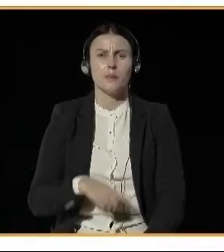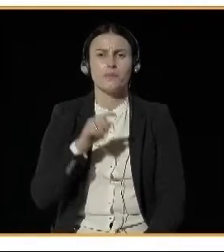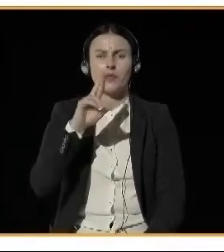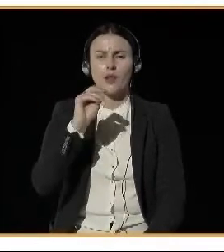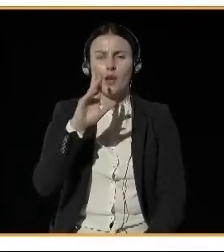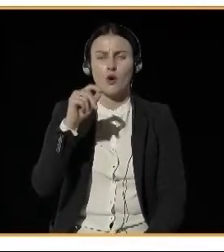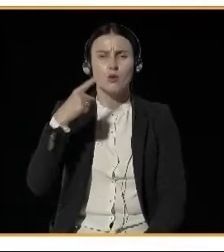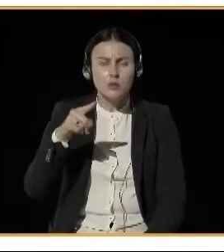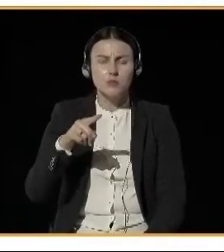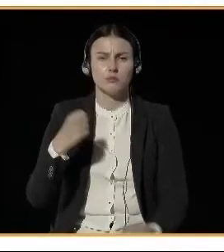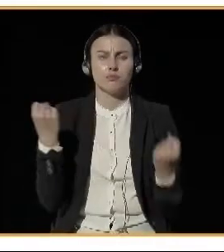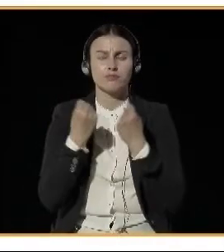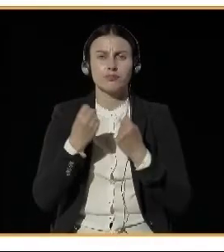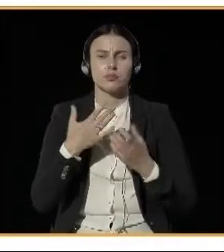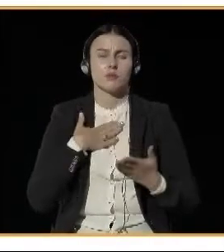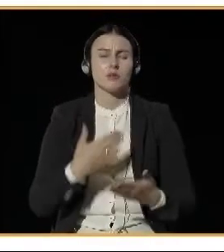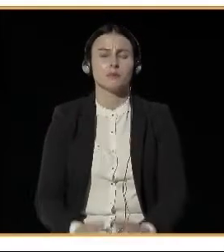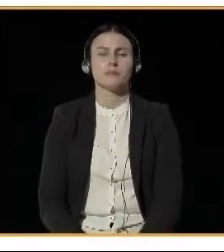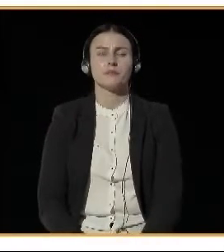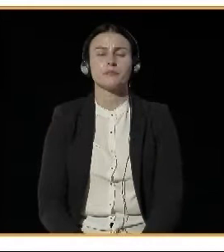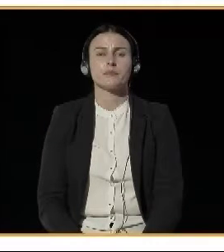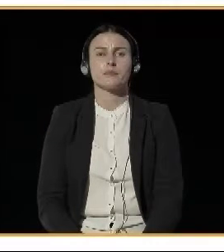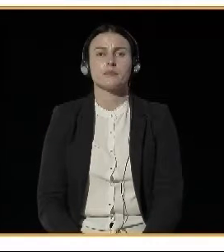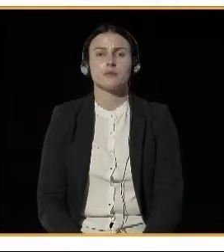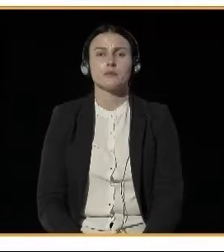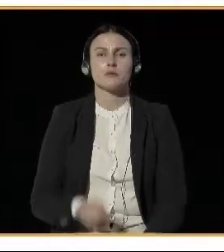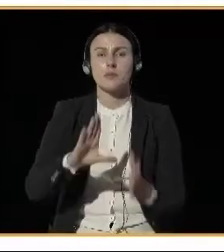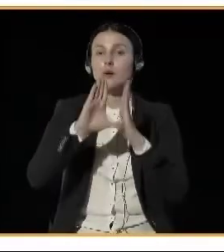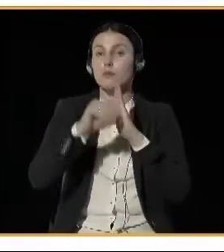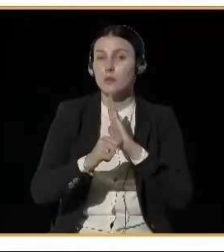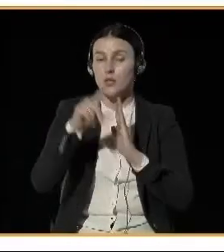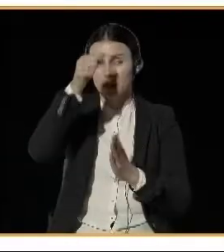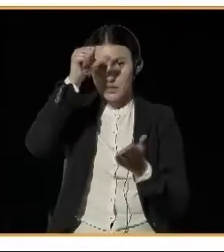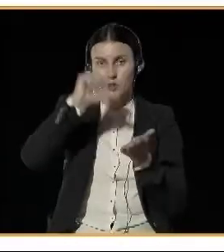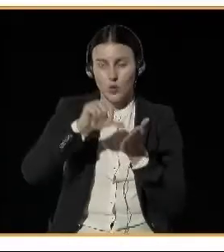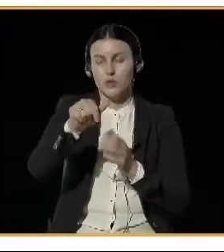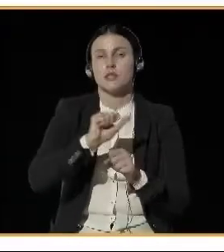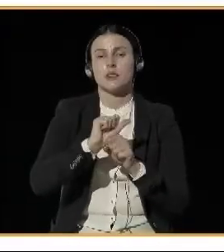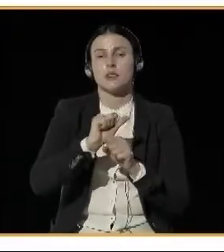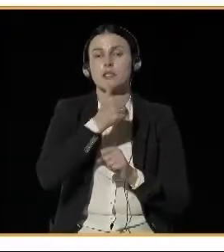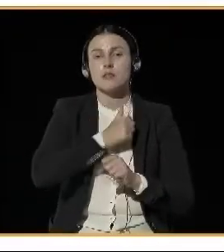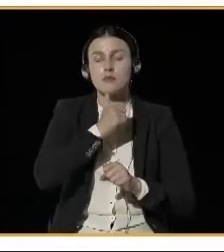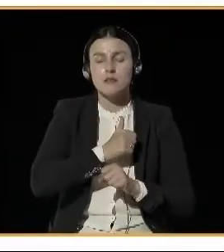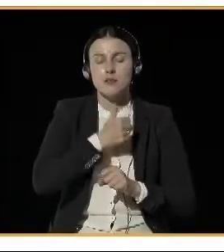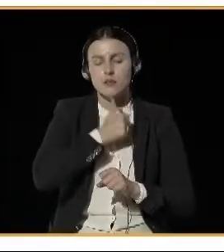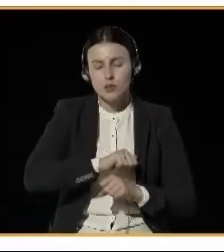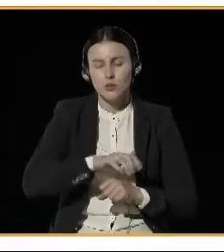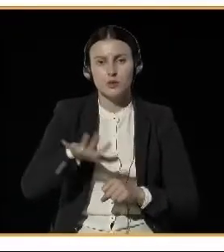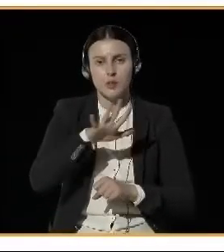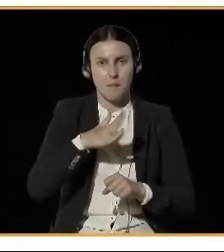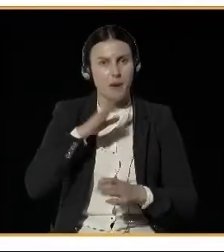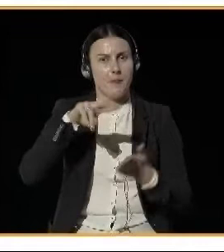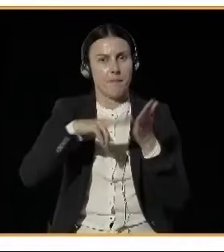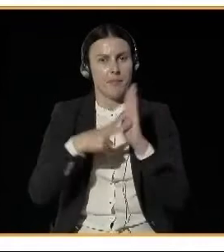But the city of Reykjavík has an air quality action plan and we put our